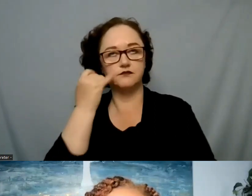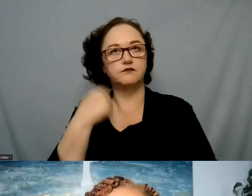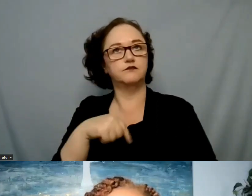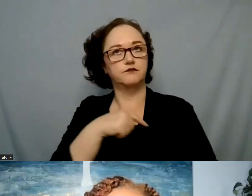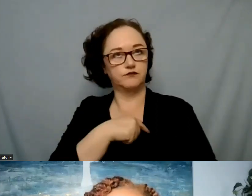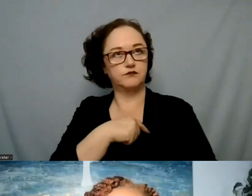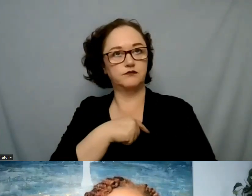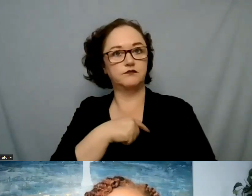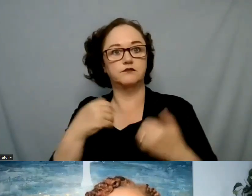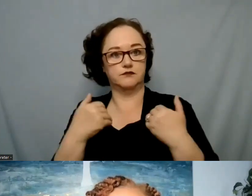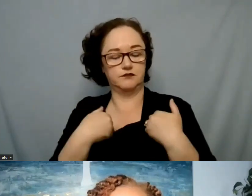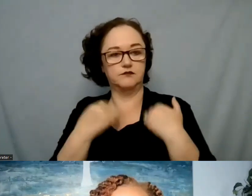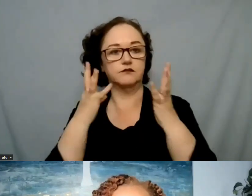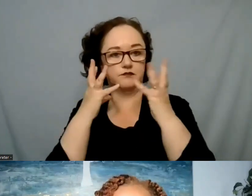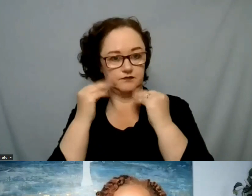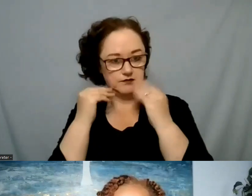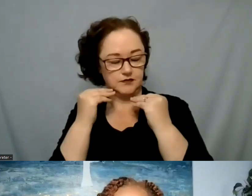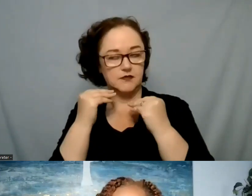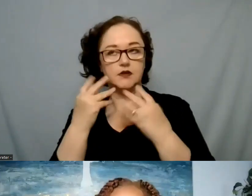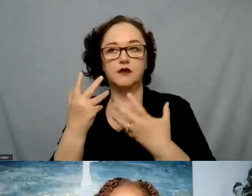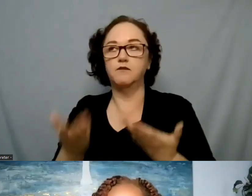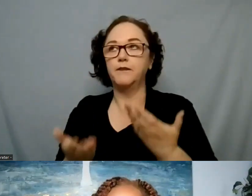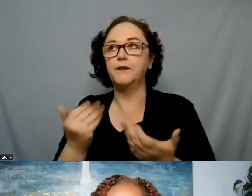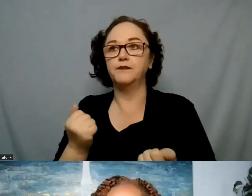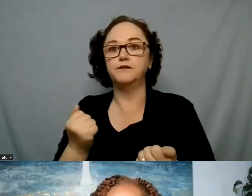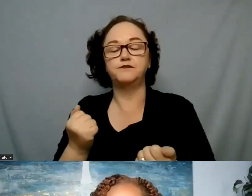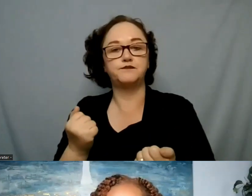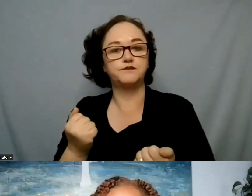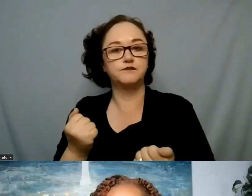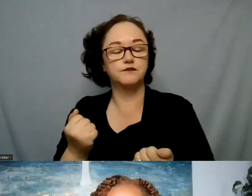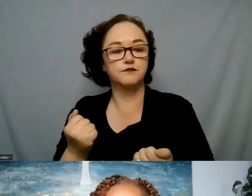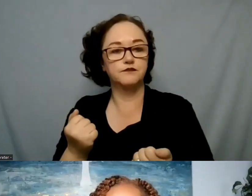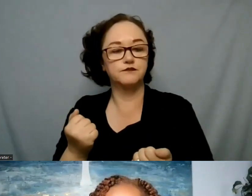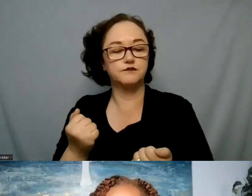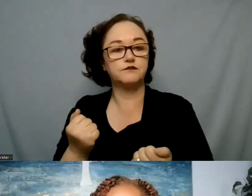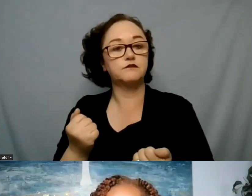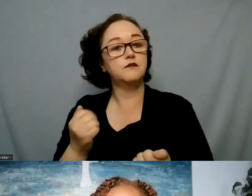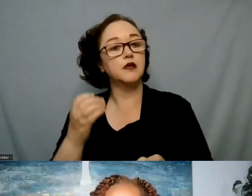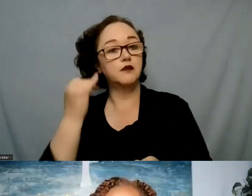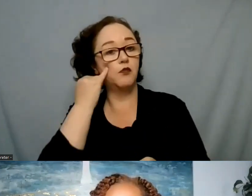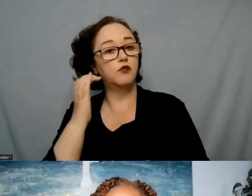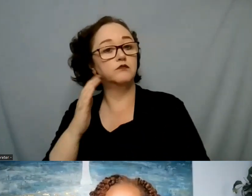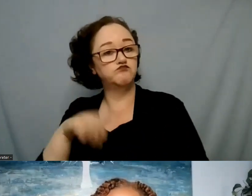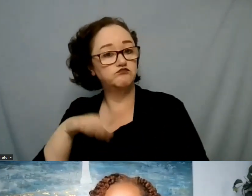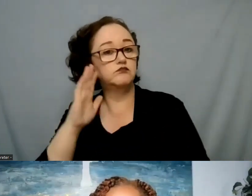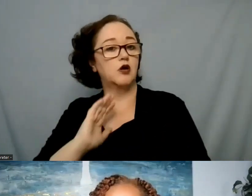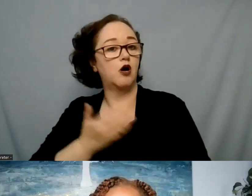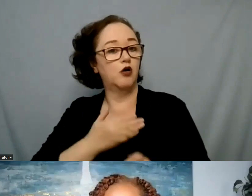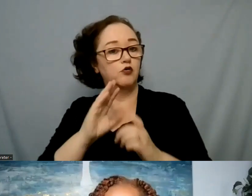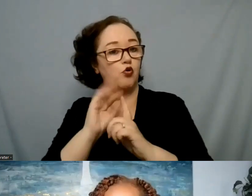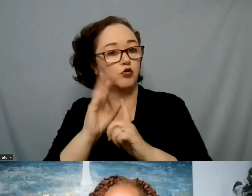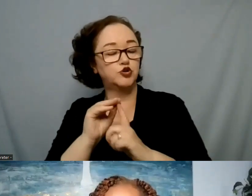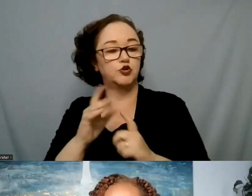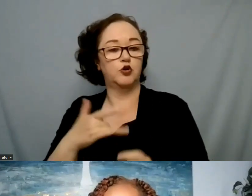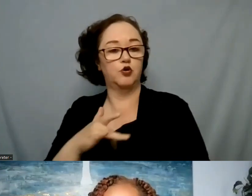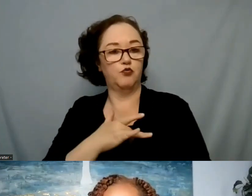our culture was one that where we felt marginalized or not I think as clinicians and